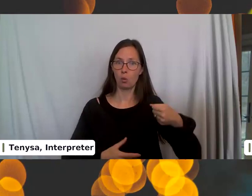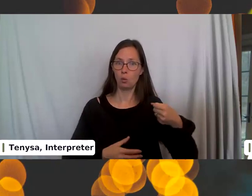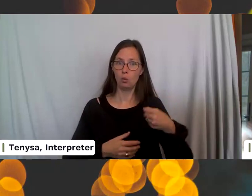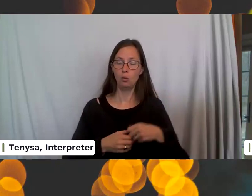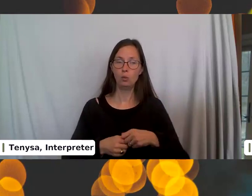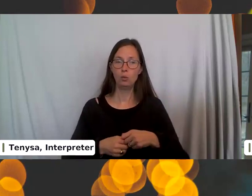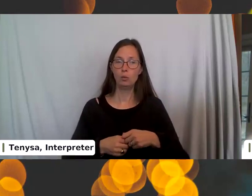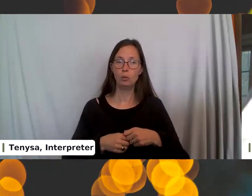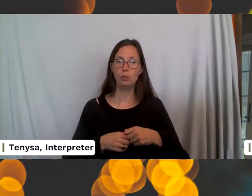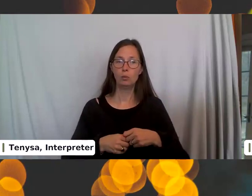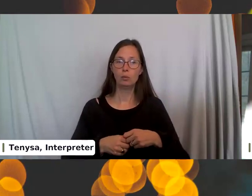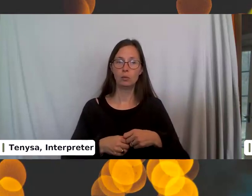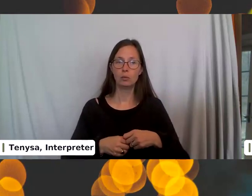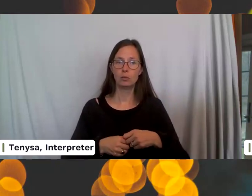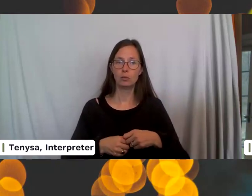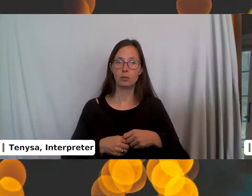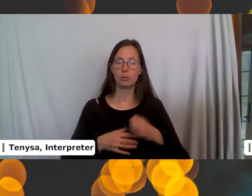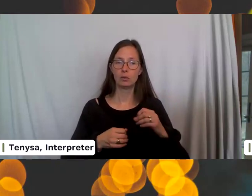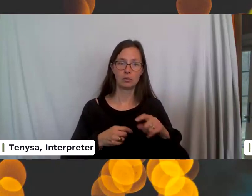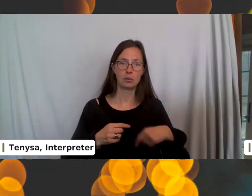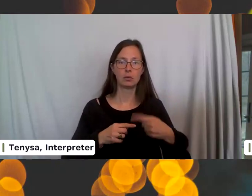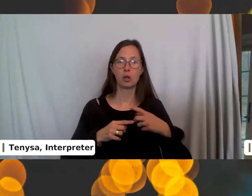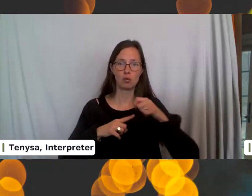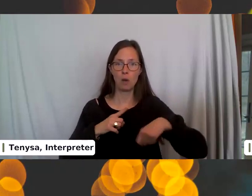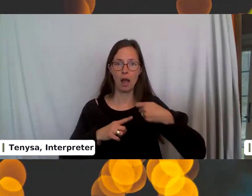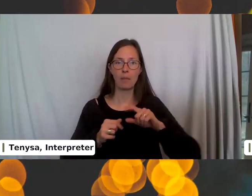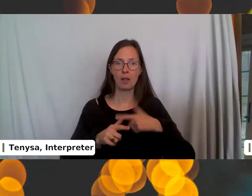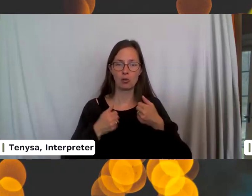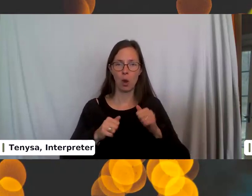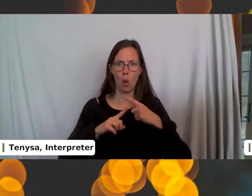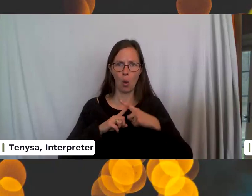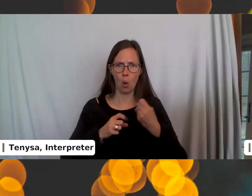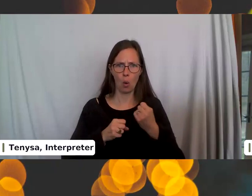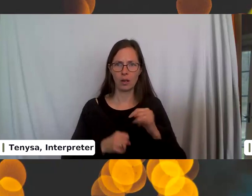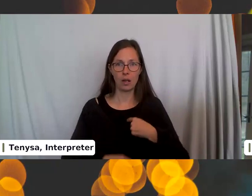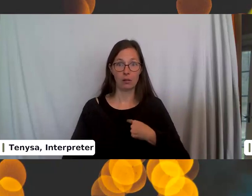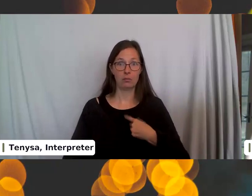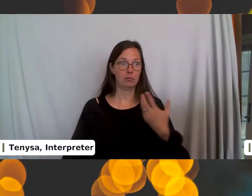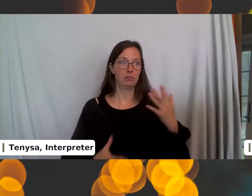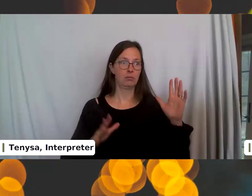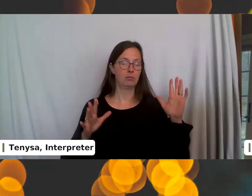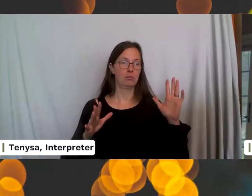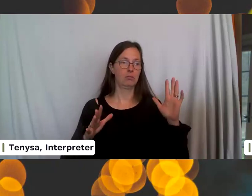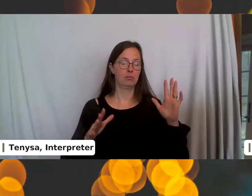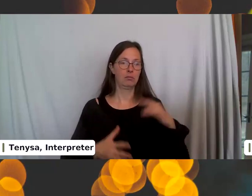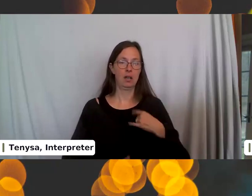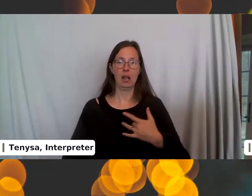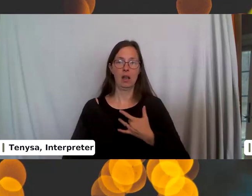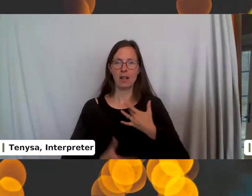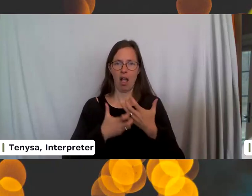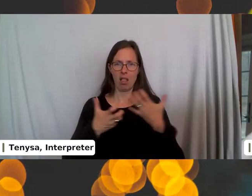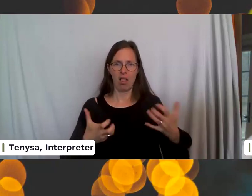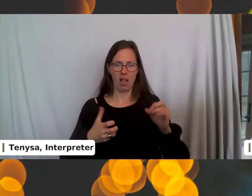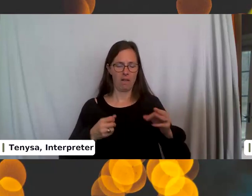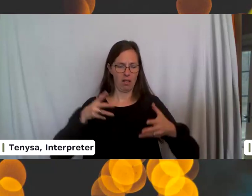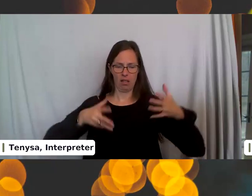and then you let everything go and you wrap the yarn around and then you try to hold it still. And I just, I find it's too much letting go. And